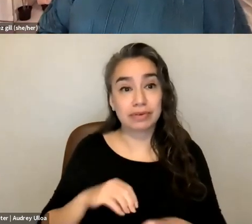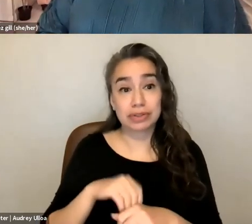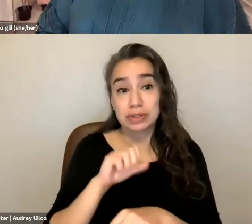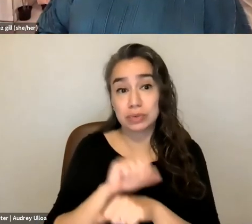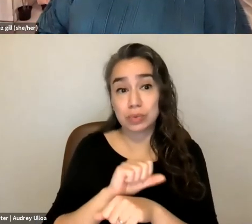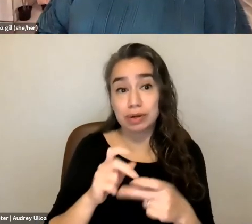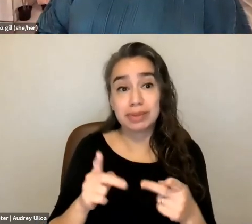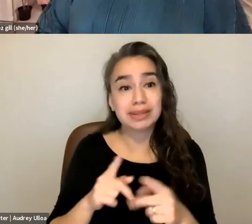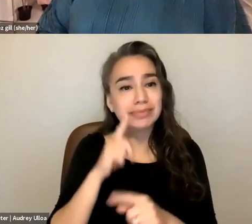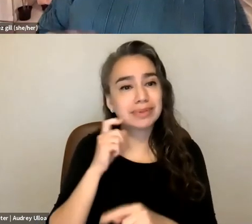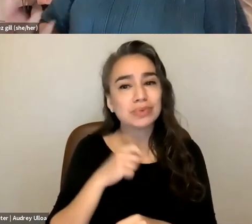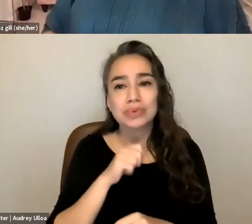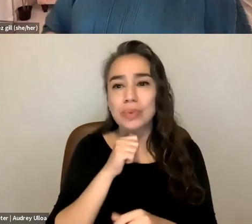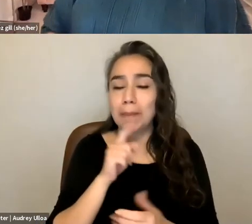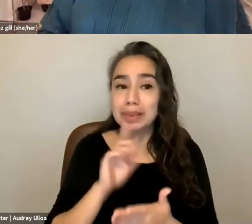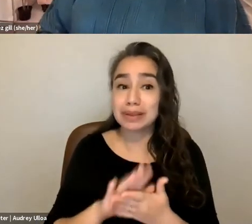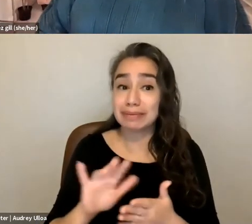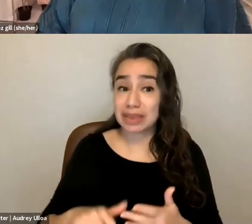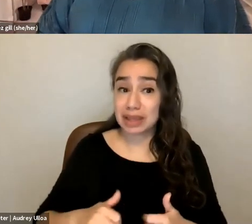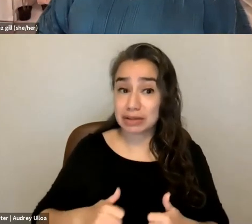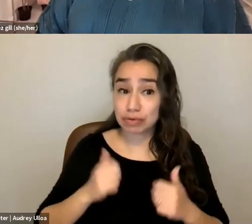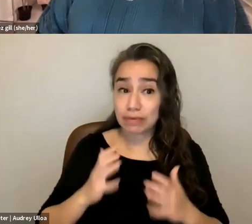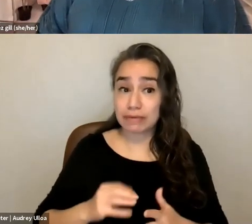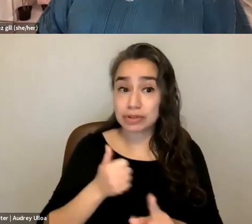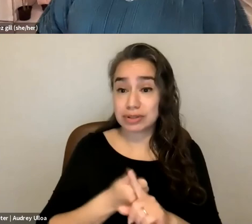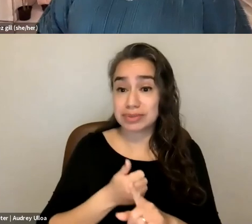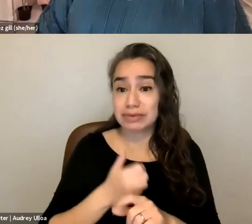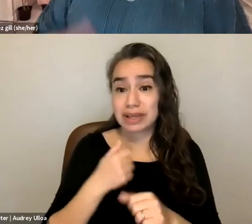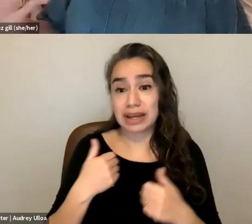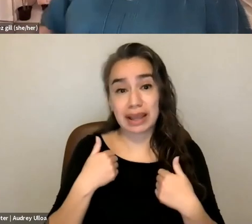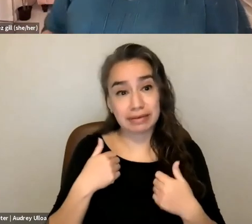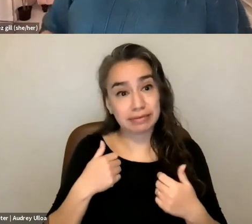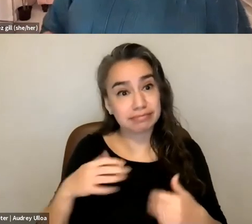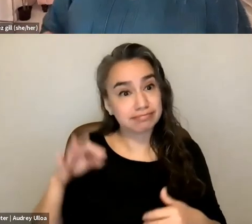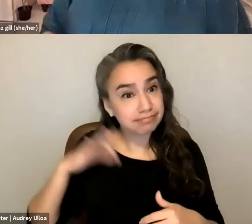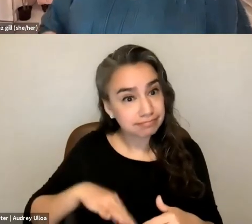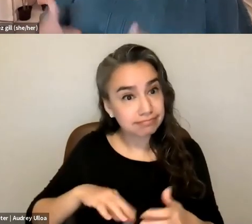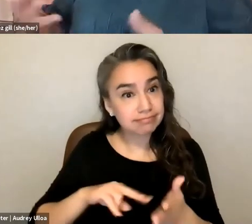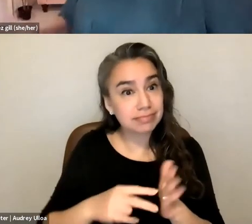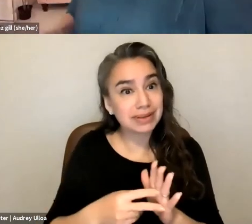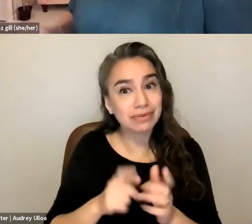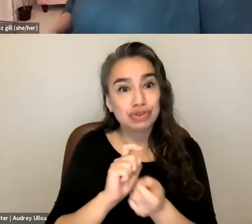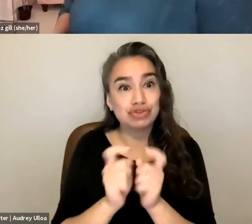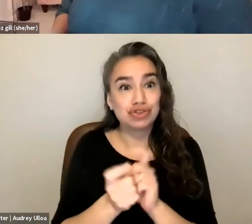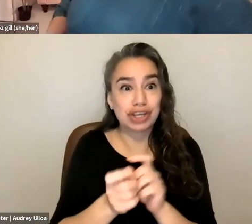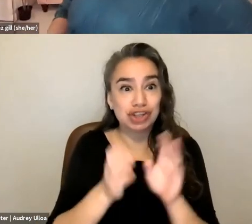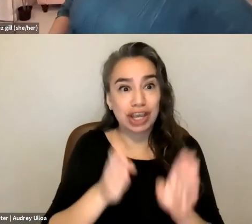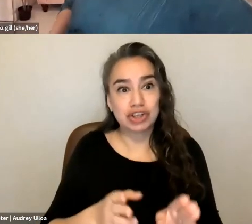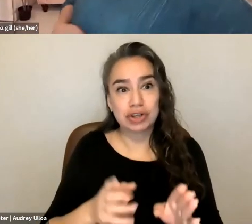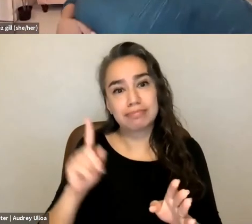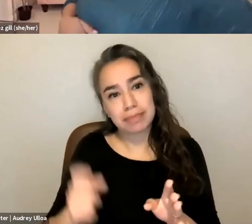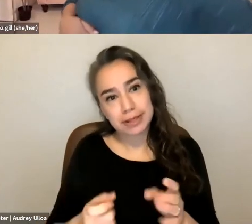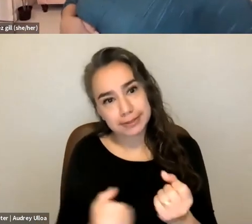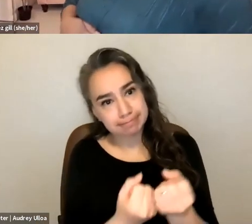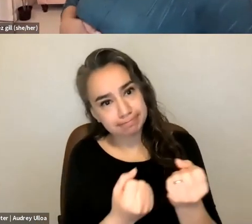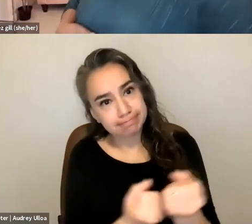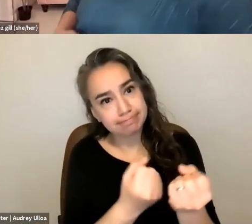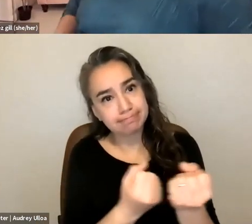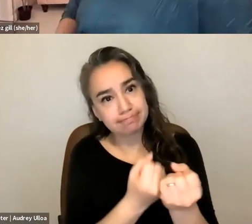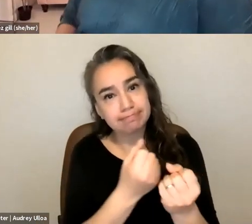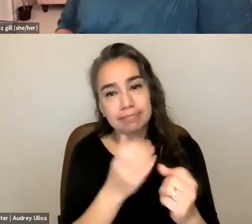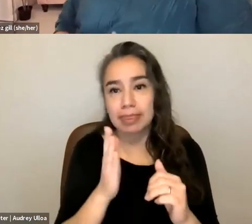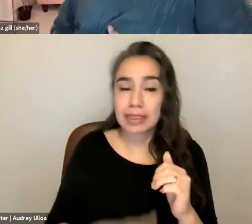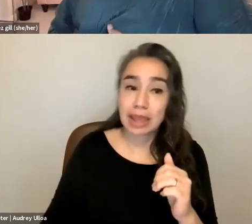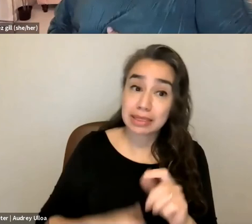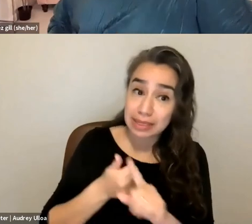be um meaningful change agents and that they have to be survivors have to be advocated on behalf of versus advocating for themselves